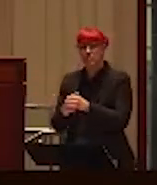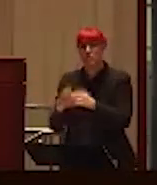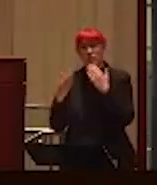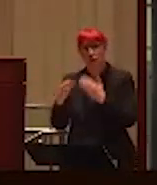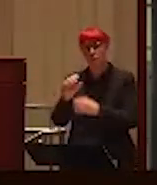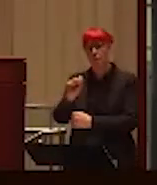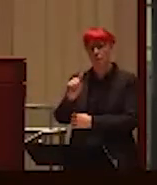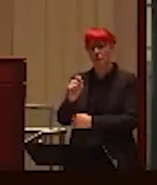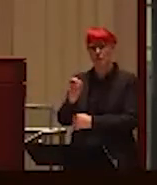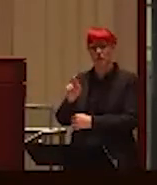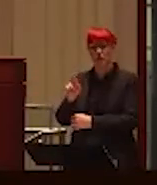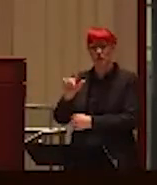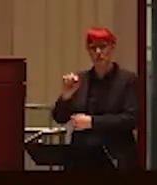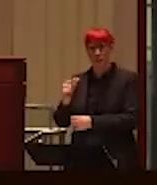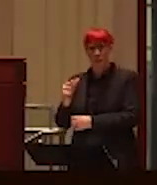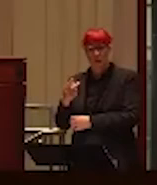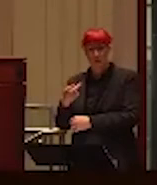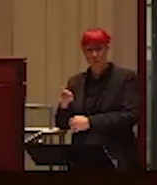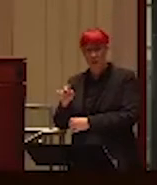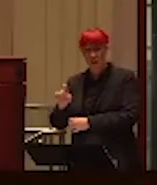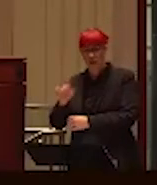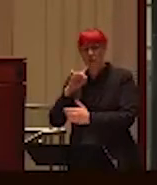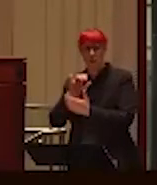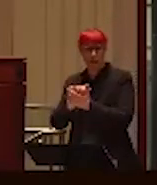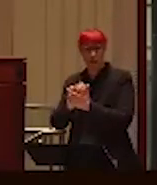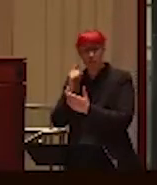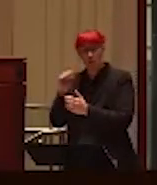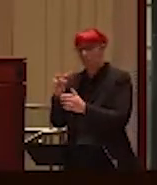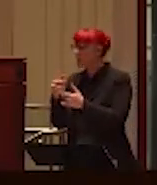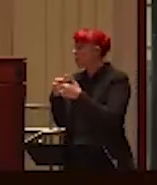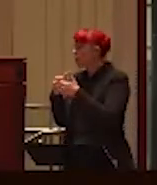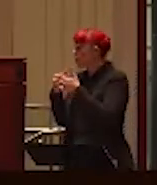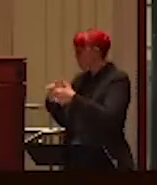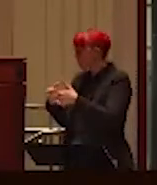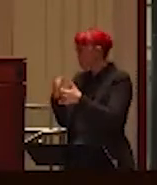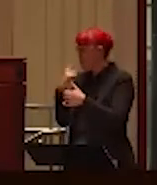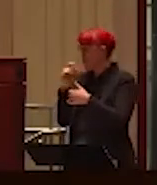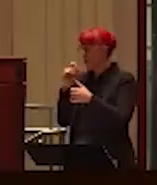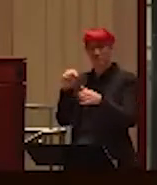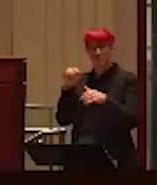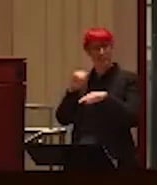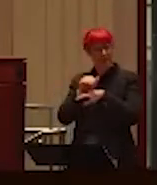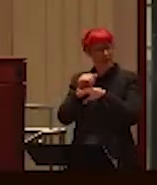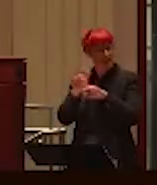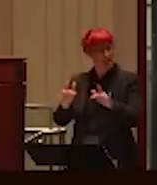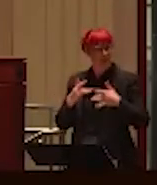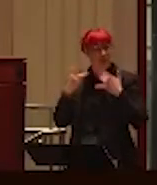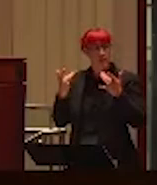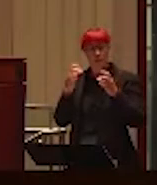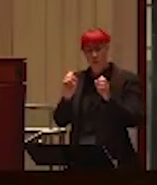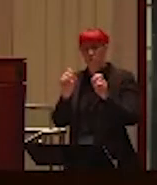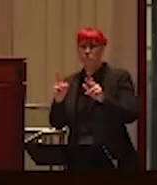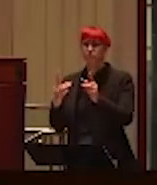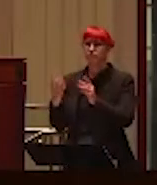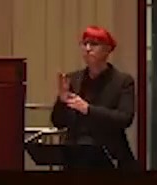Prize Committee for this award and for this production here this evening and the opportunity to speak.